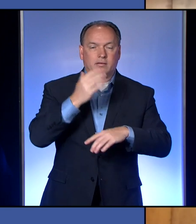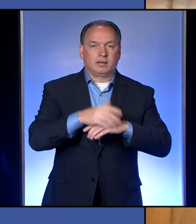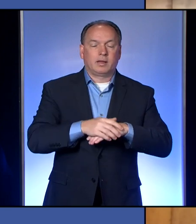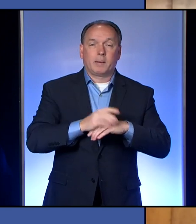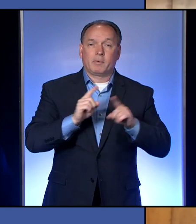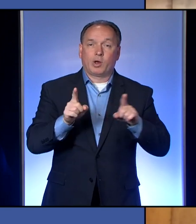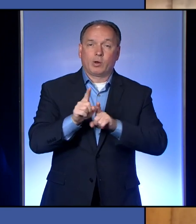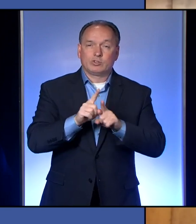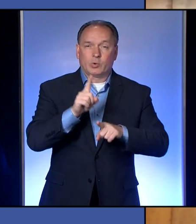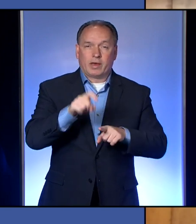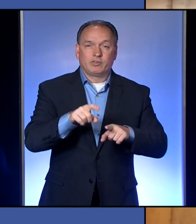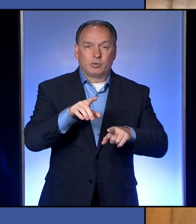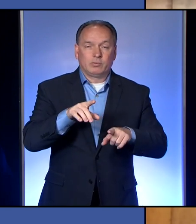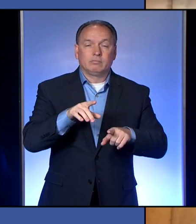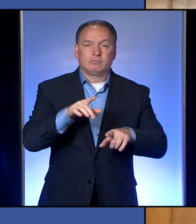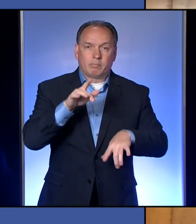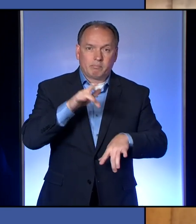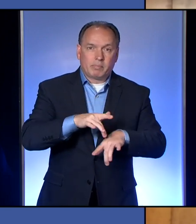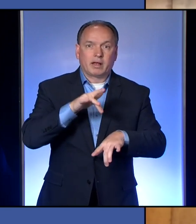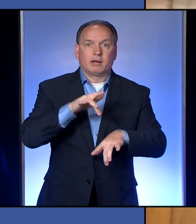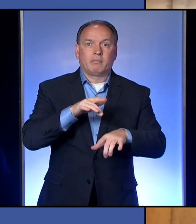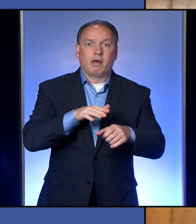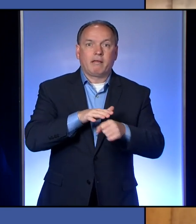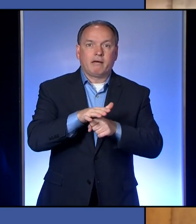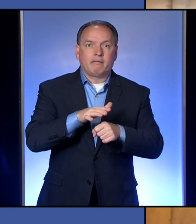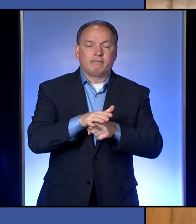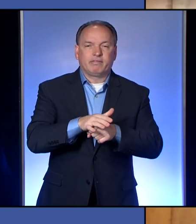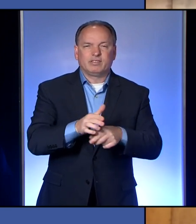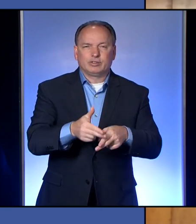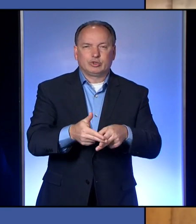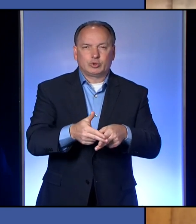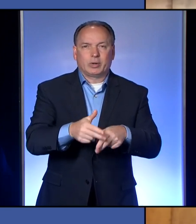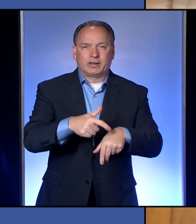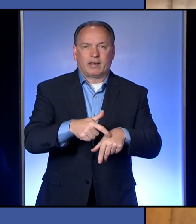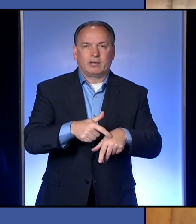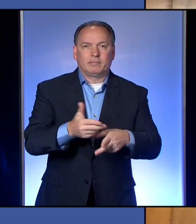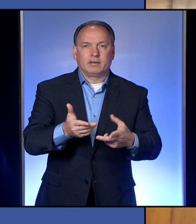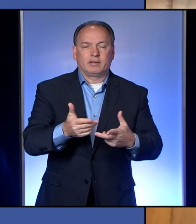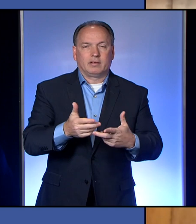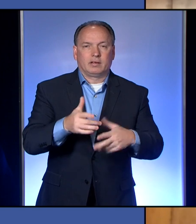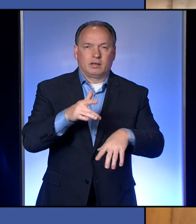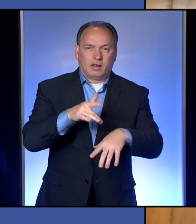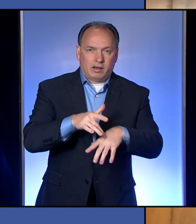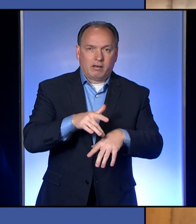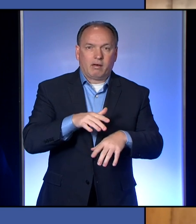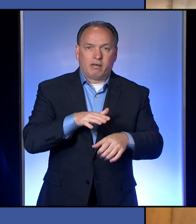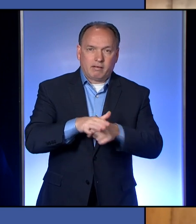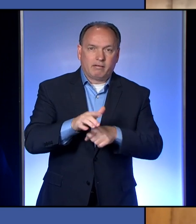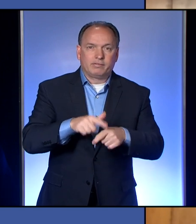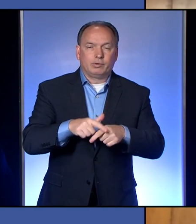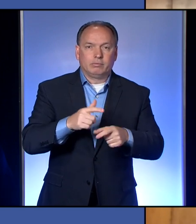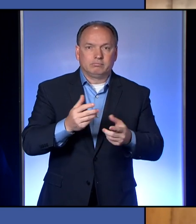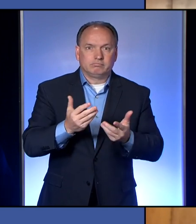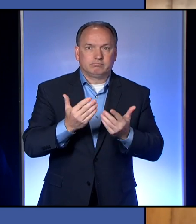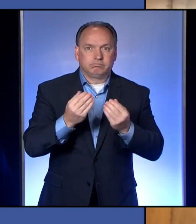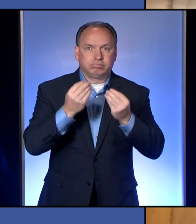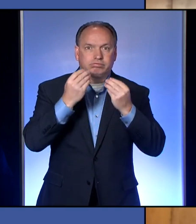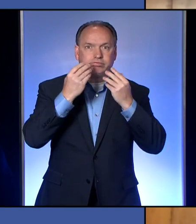But you also have to pick up enough virus over a short enough period of time to have a risk of getting infected.